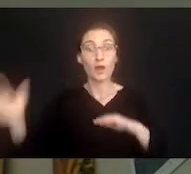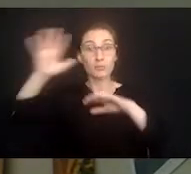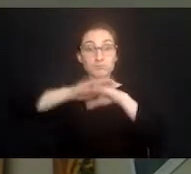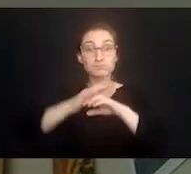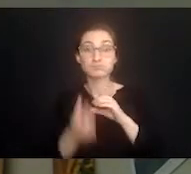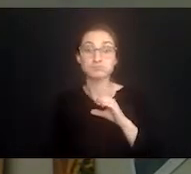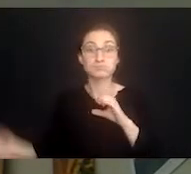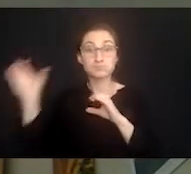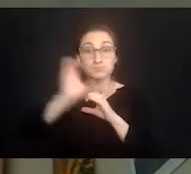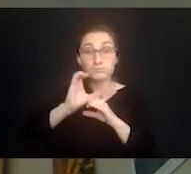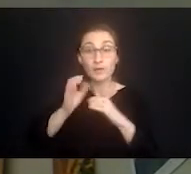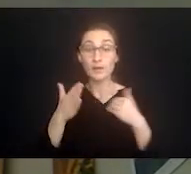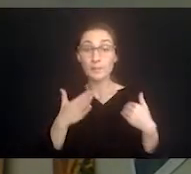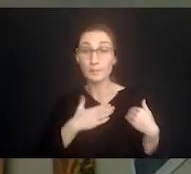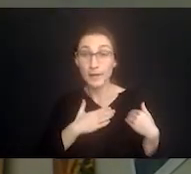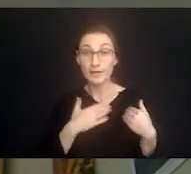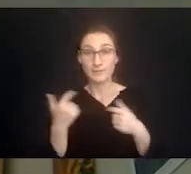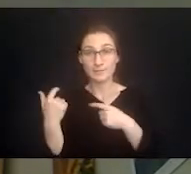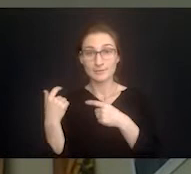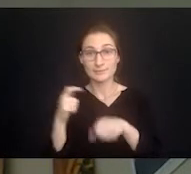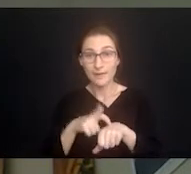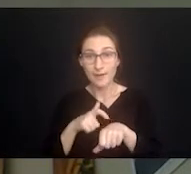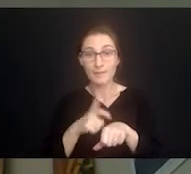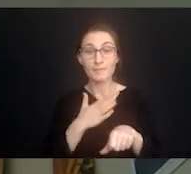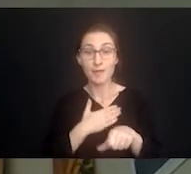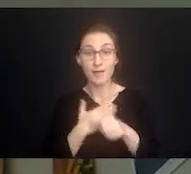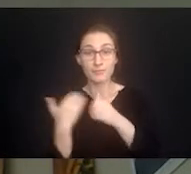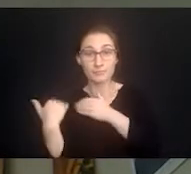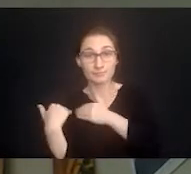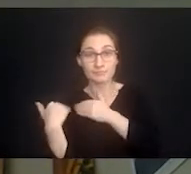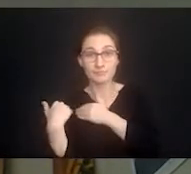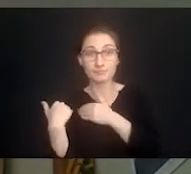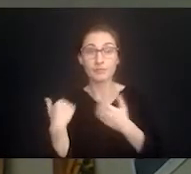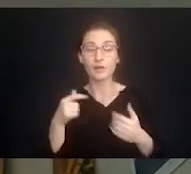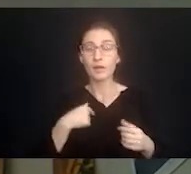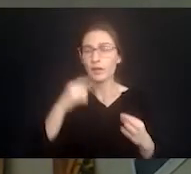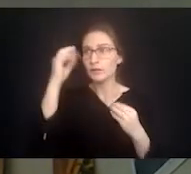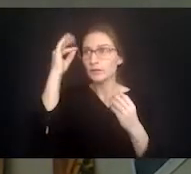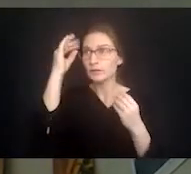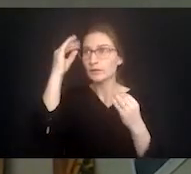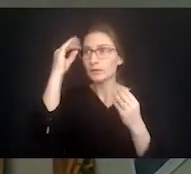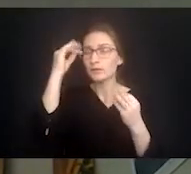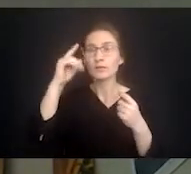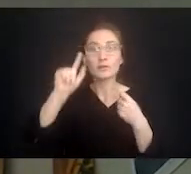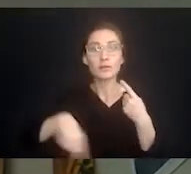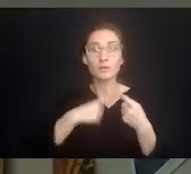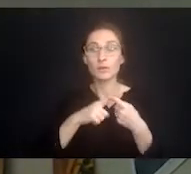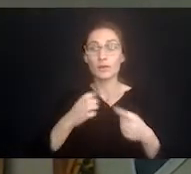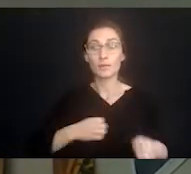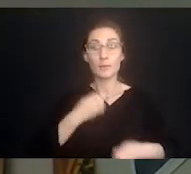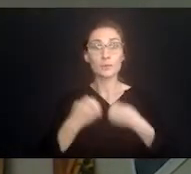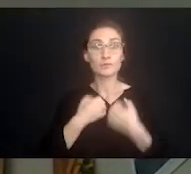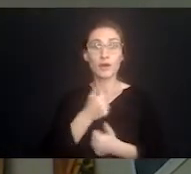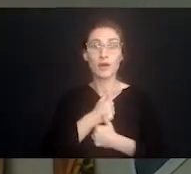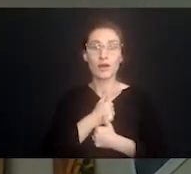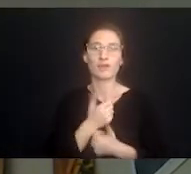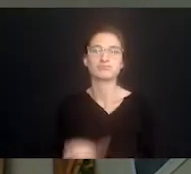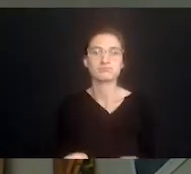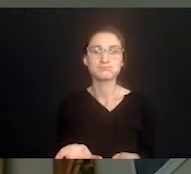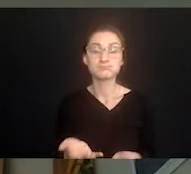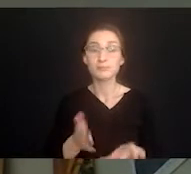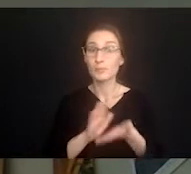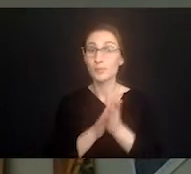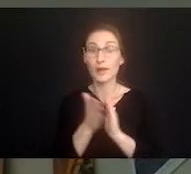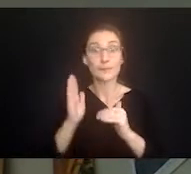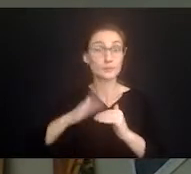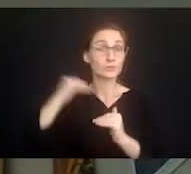that was going to add on to my time, but I began to think about it that morning when I had no more emotional bandwidth. So